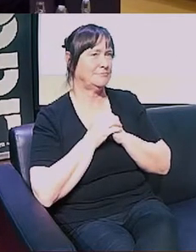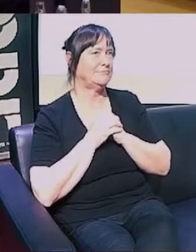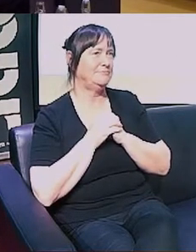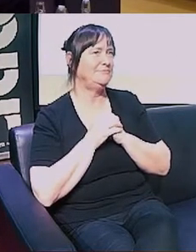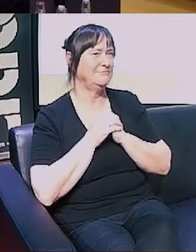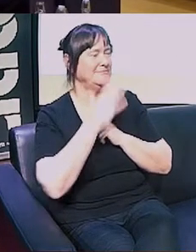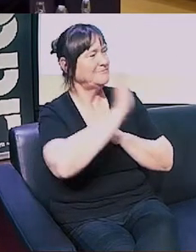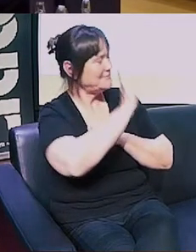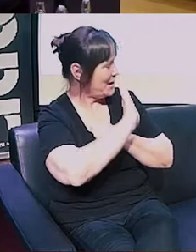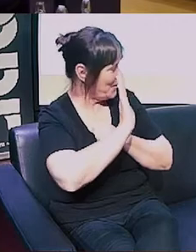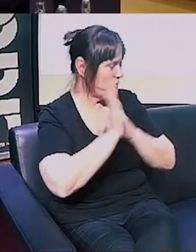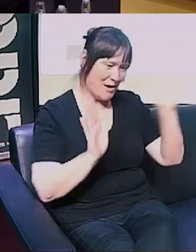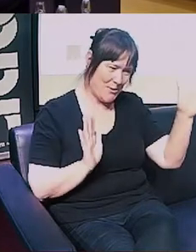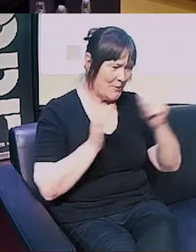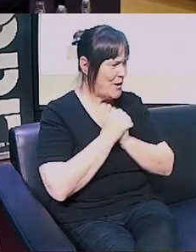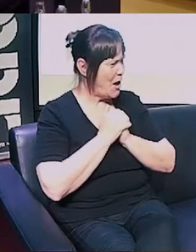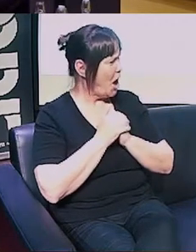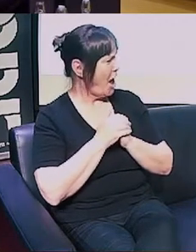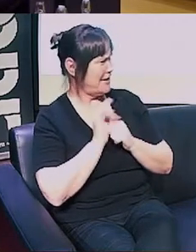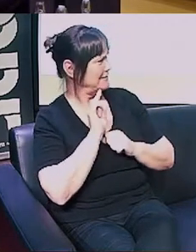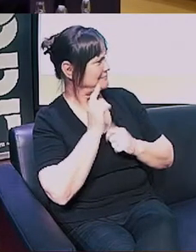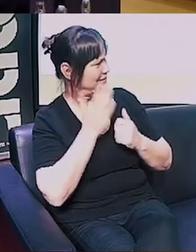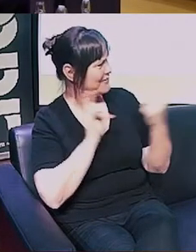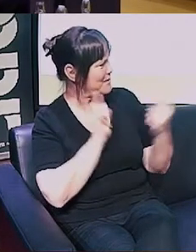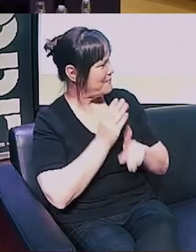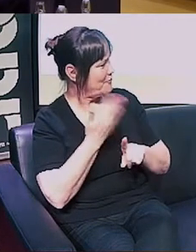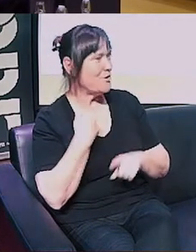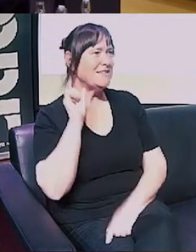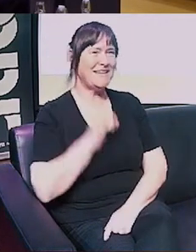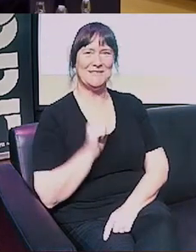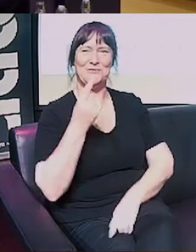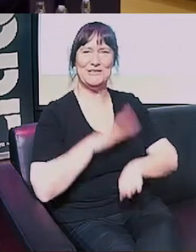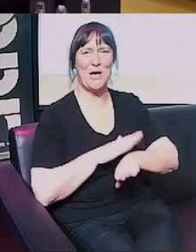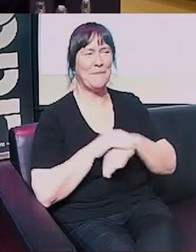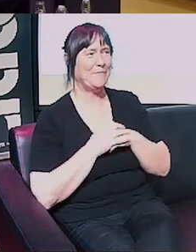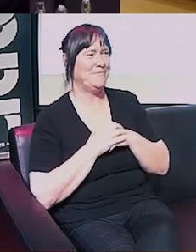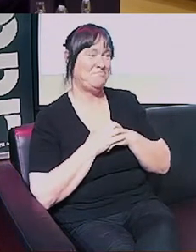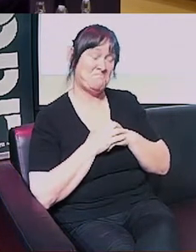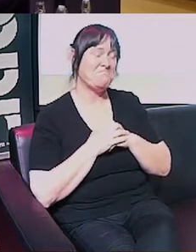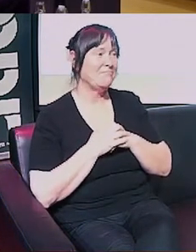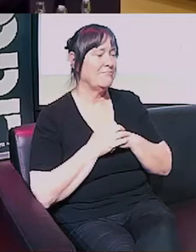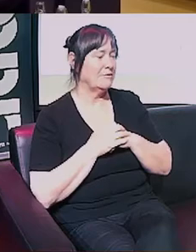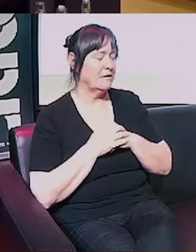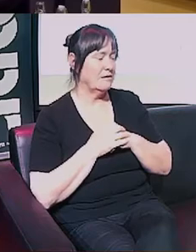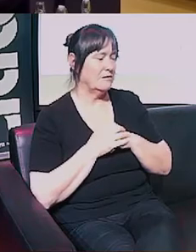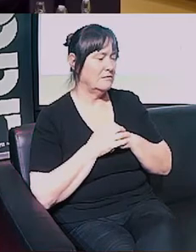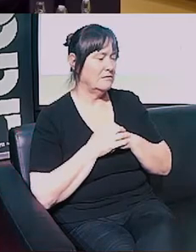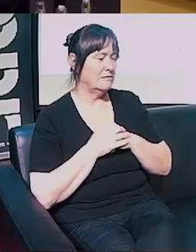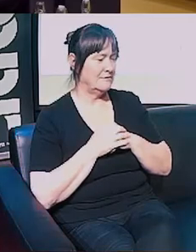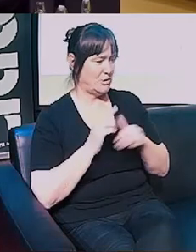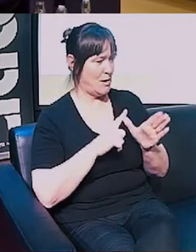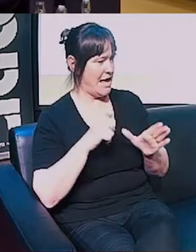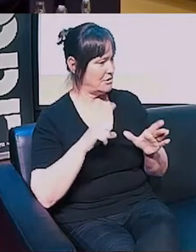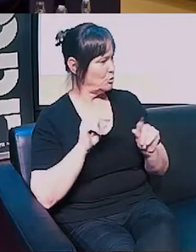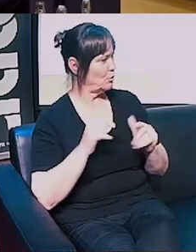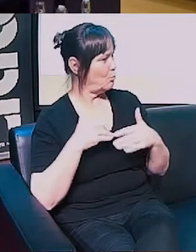Hello, Jack. Kia ora. I don't believe we've met before. No, but it's the first time for everything. There is indeed. ACT are doing well